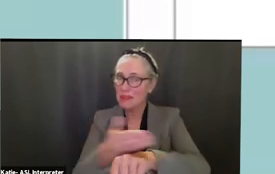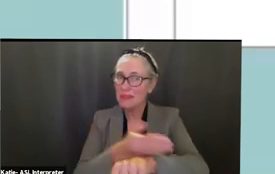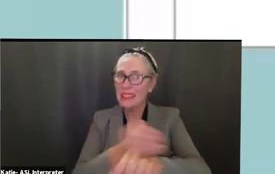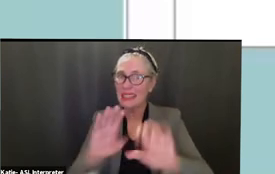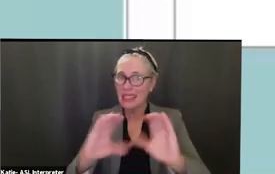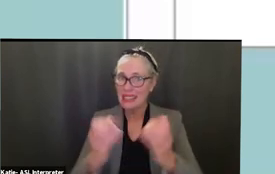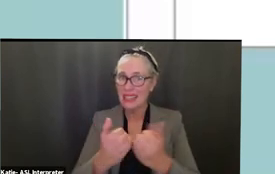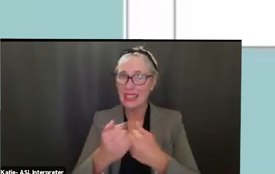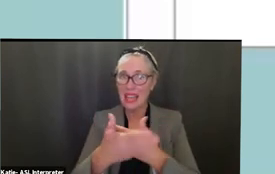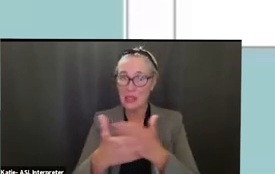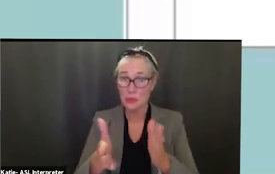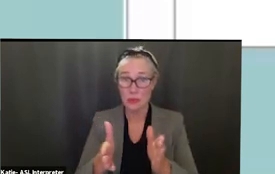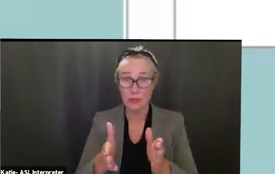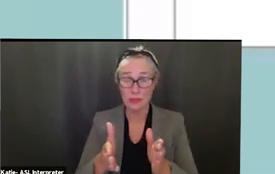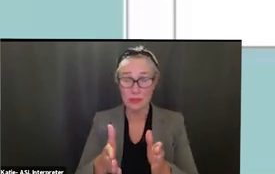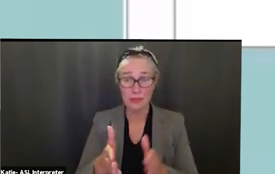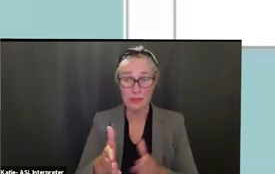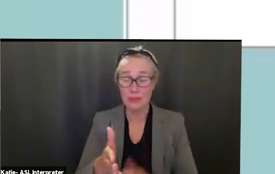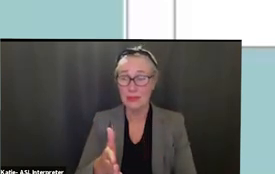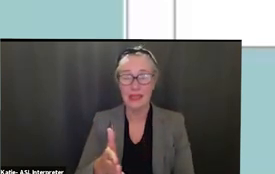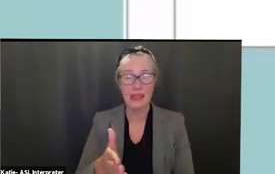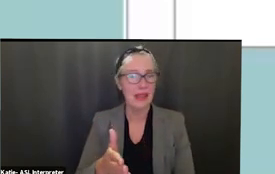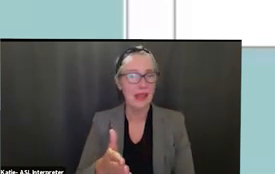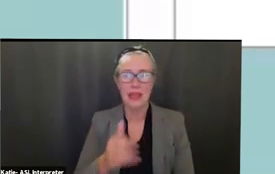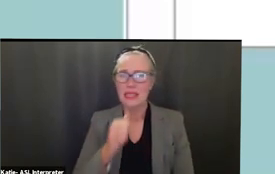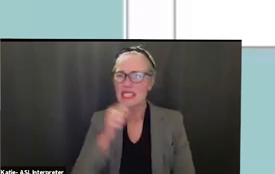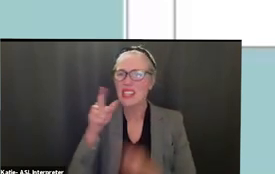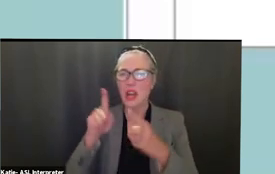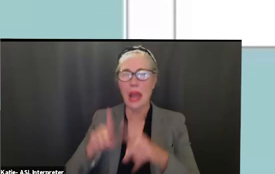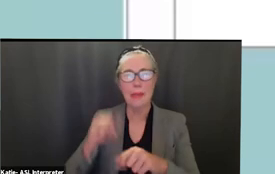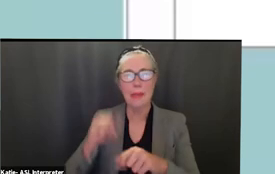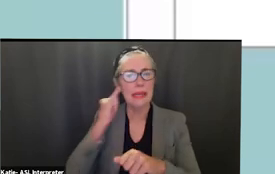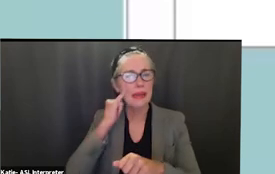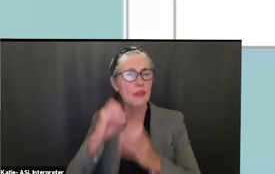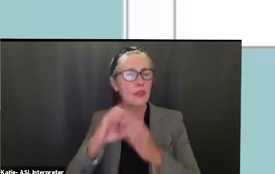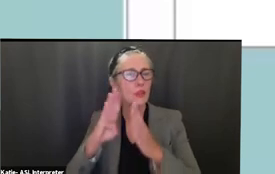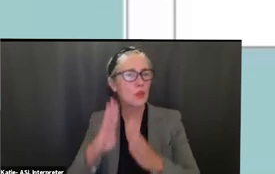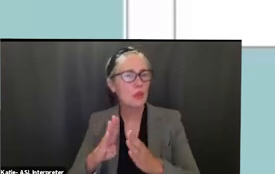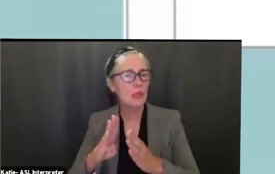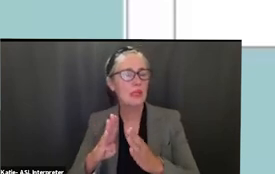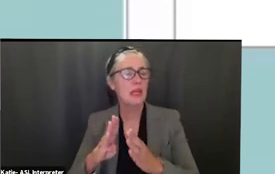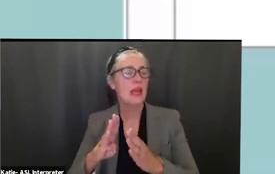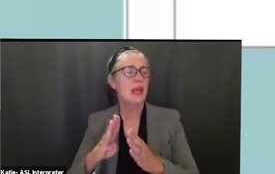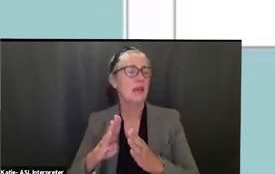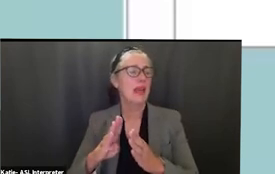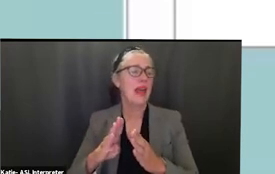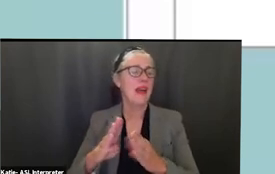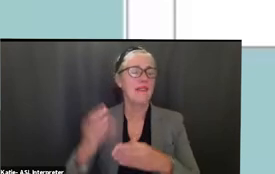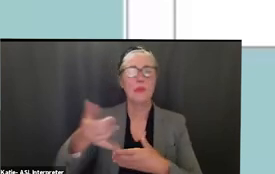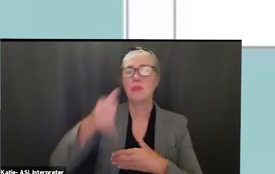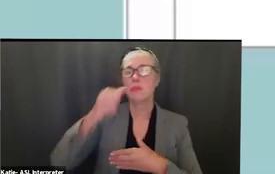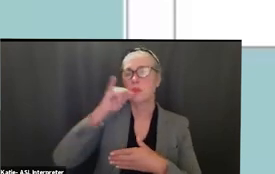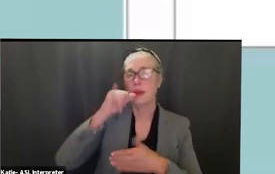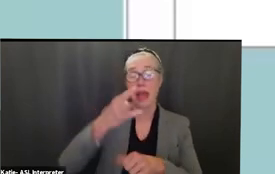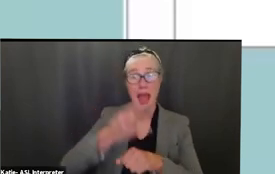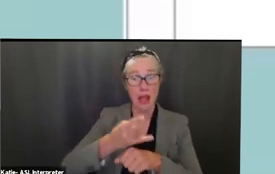can tell you it wasn't necessarily the case with students who are under the influence of alcohol but when i was a principal and